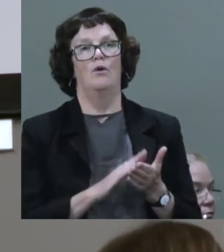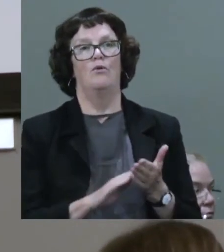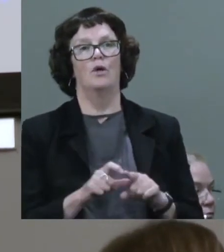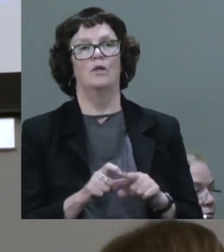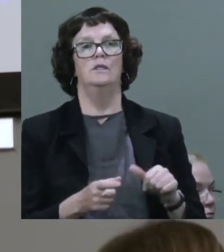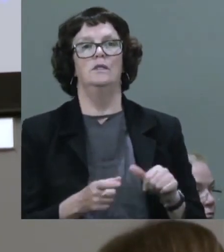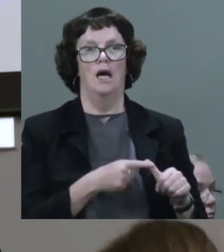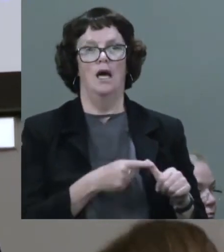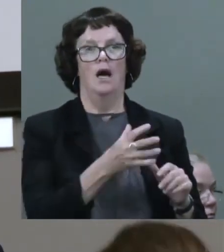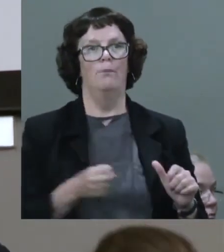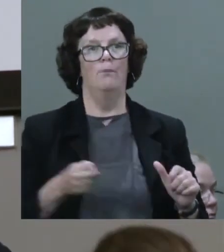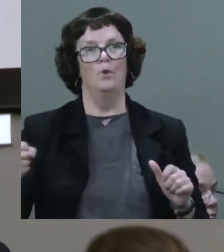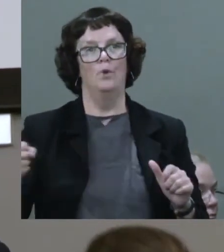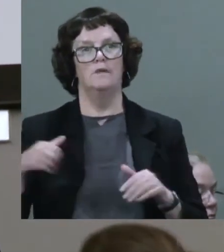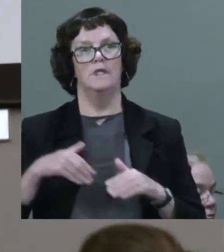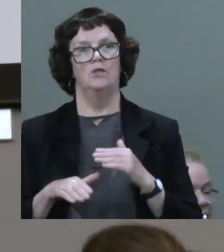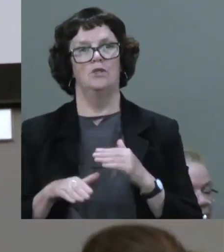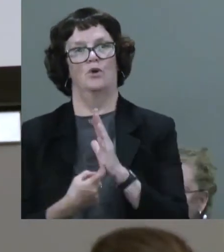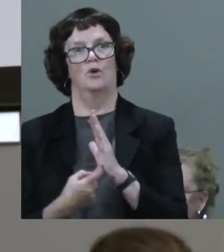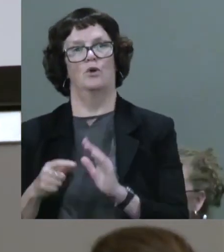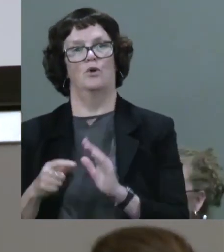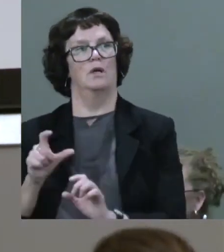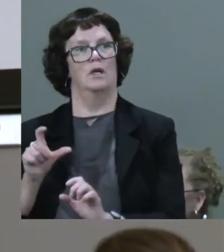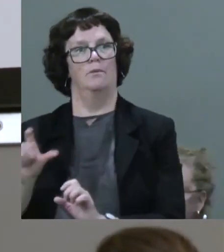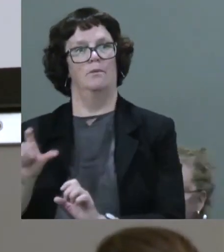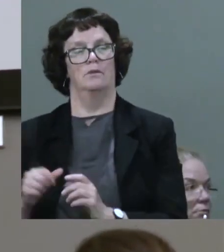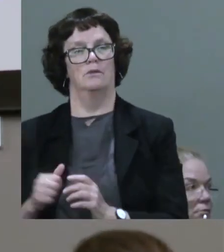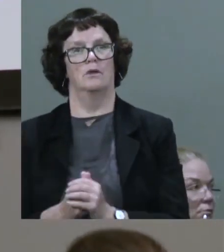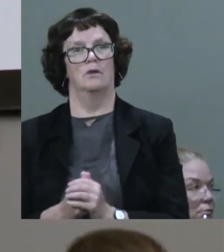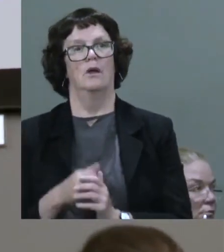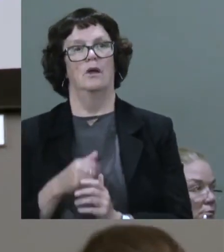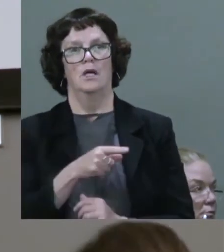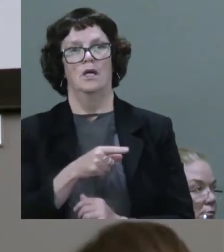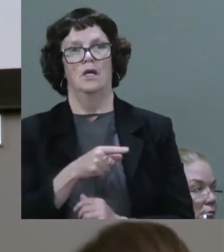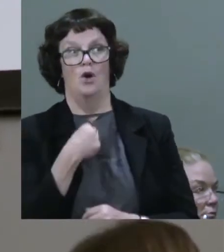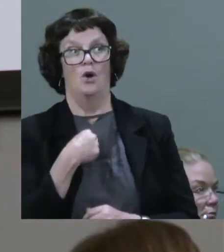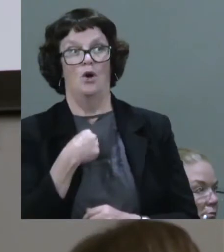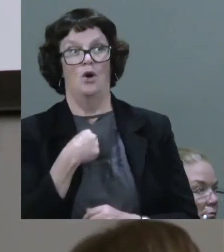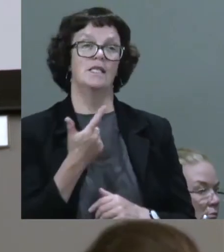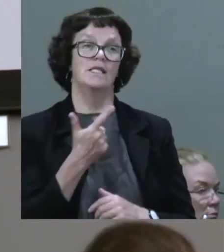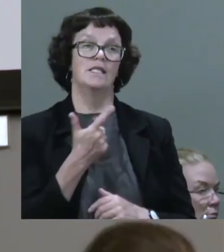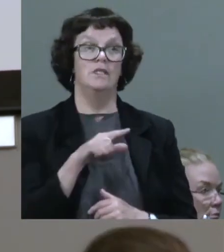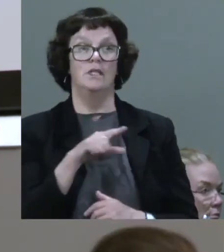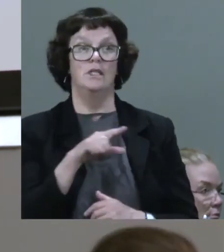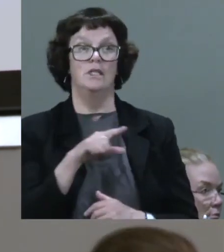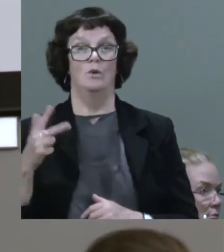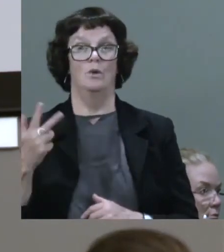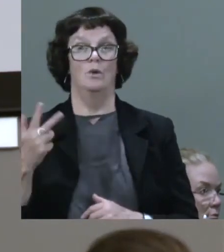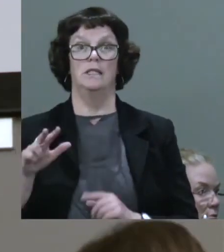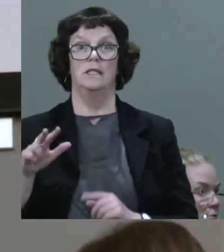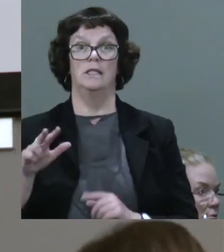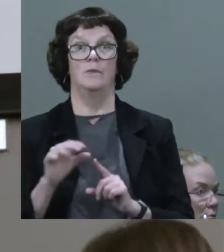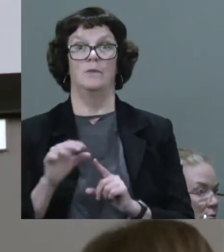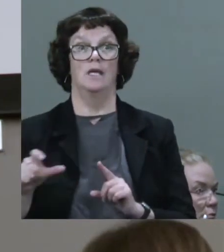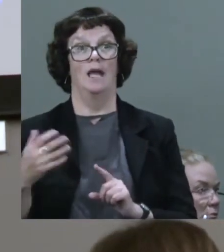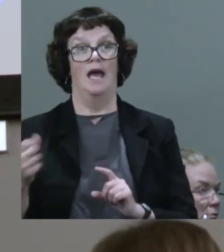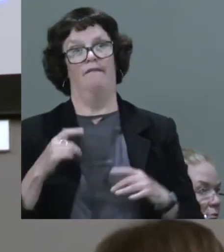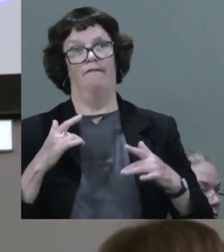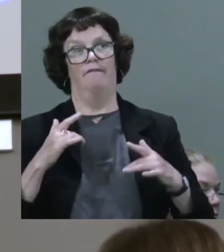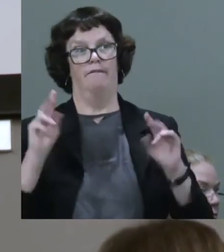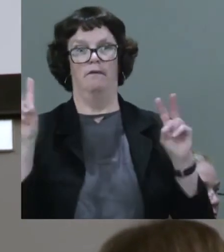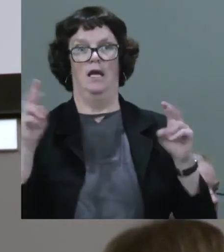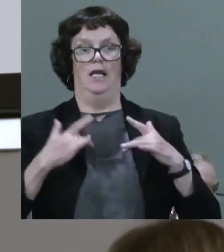the commission. And she informed me very proudly that she believed that 70 to 80% of the board had lived experience.